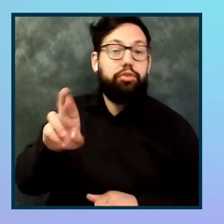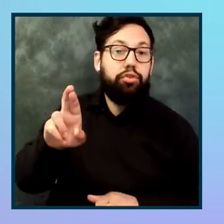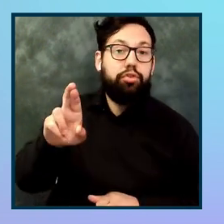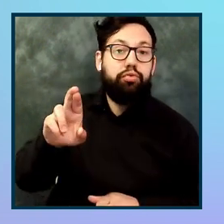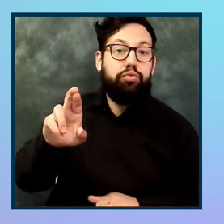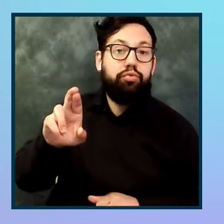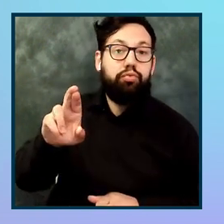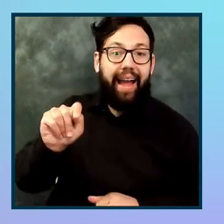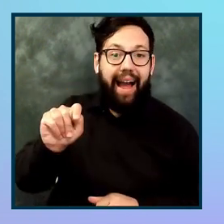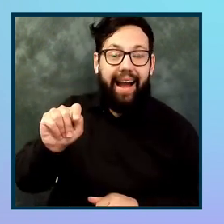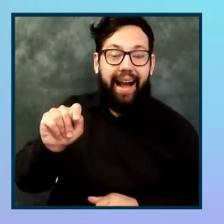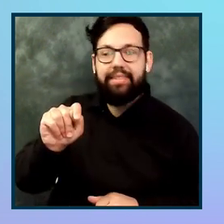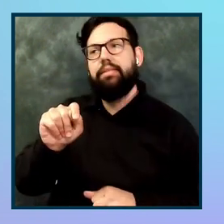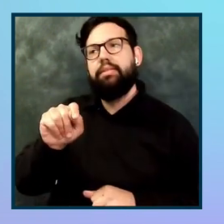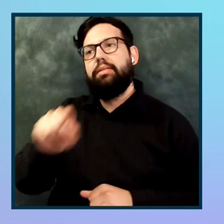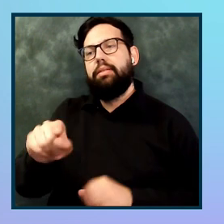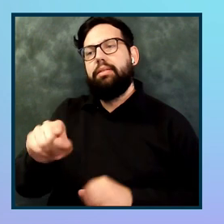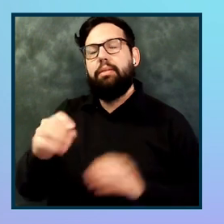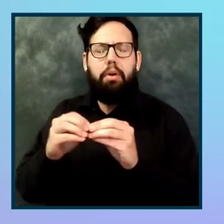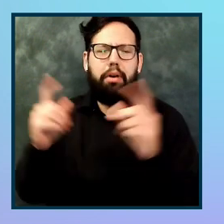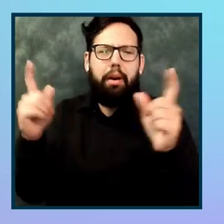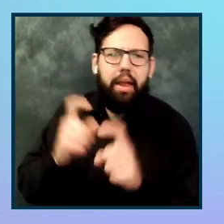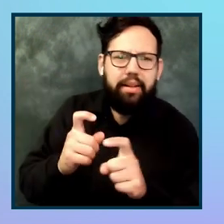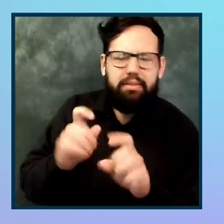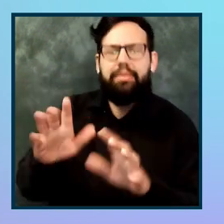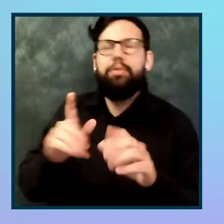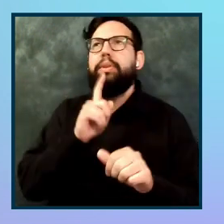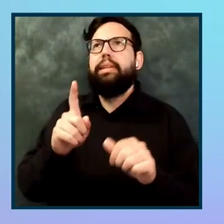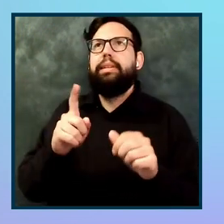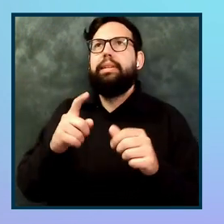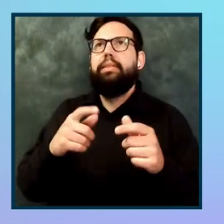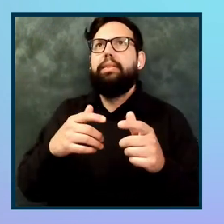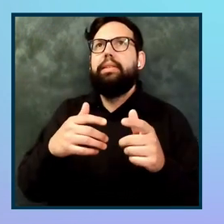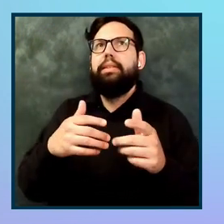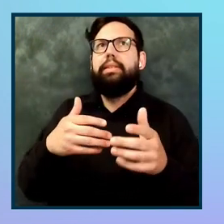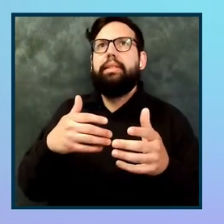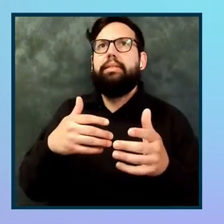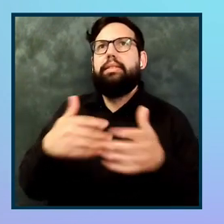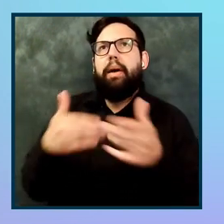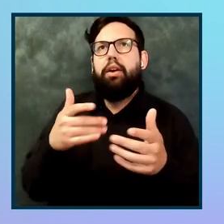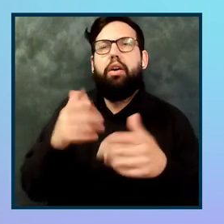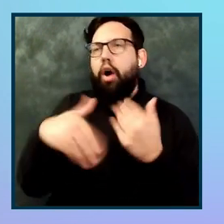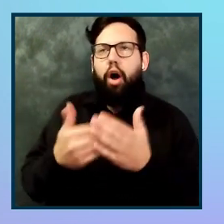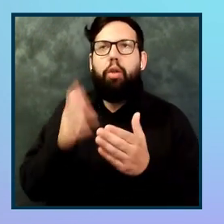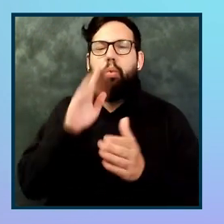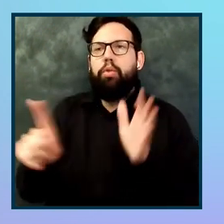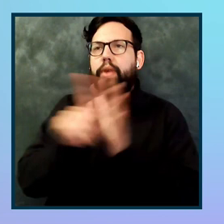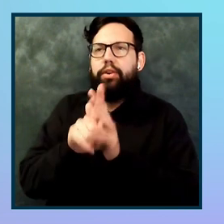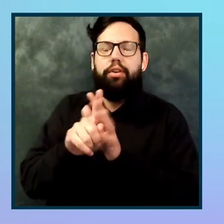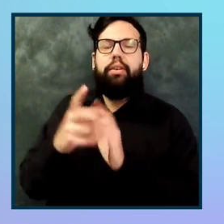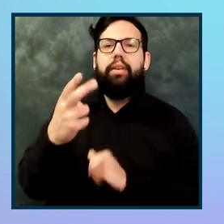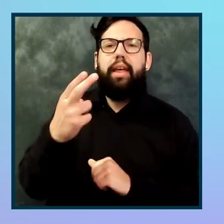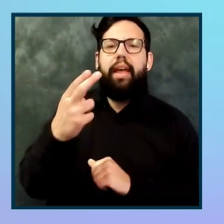Svelte, Vue. It doesn't matter the framework. We need to understand everything renders in HTML, CSS, and JavaScript. But when we have a